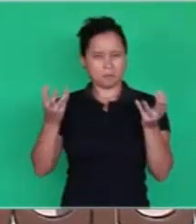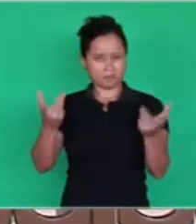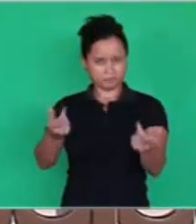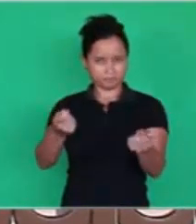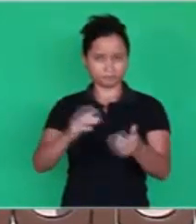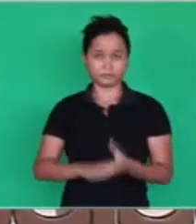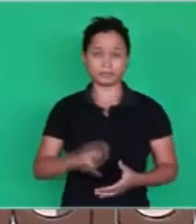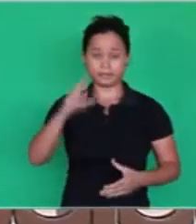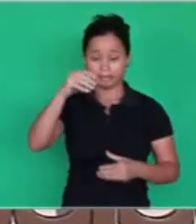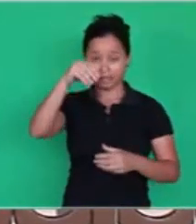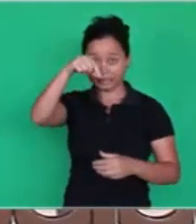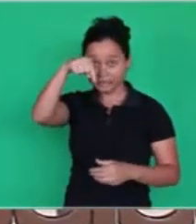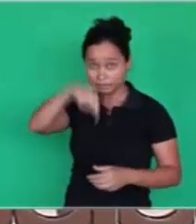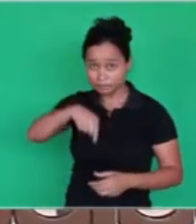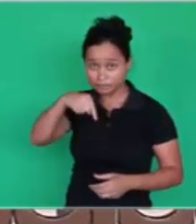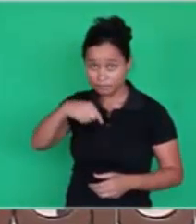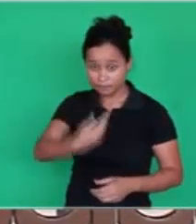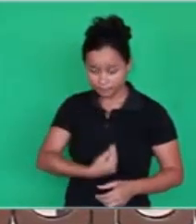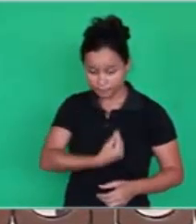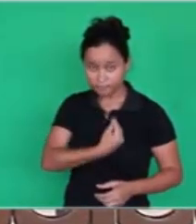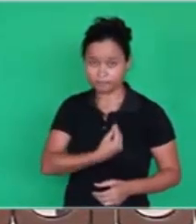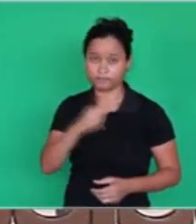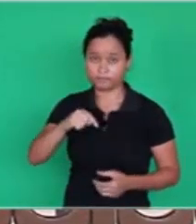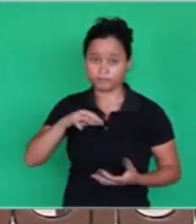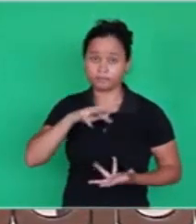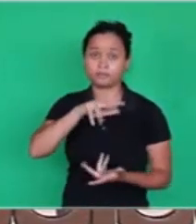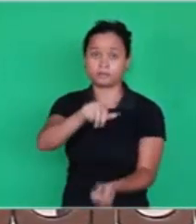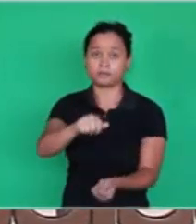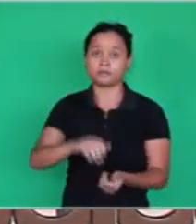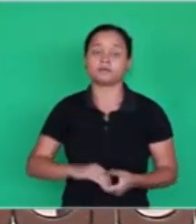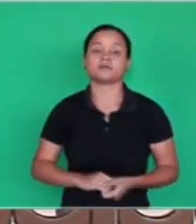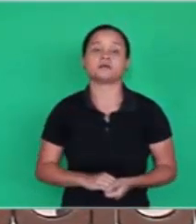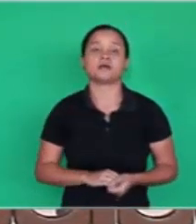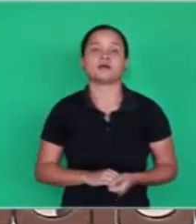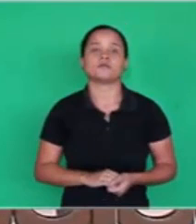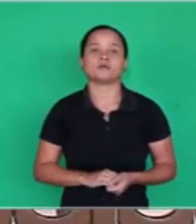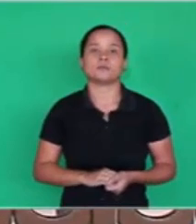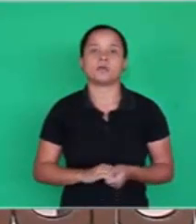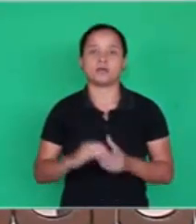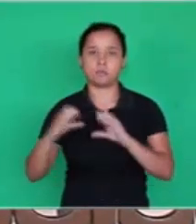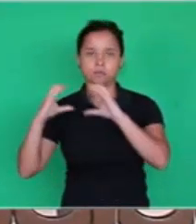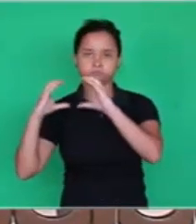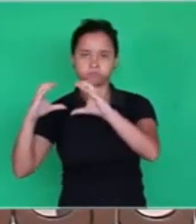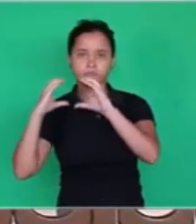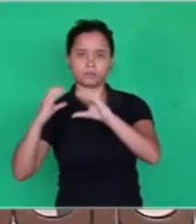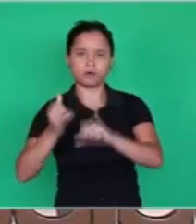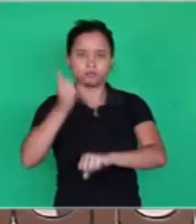in life, in the life of this universe. If you get a metal ball made of gold,